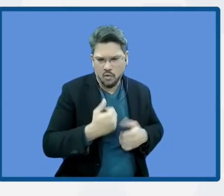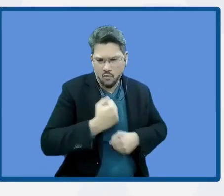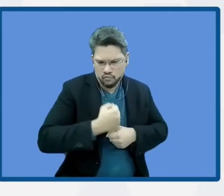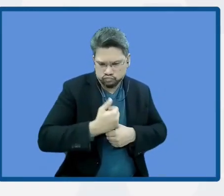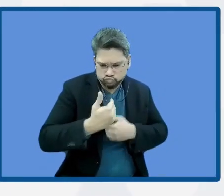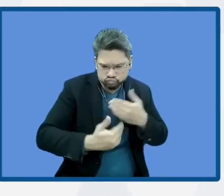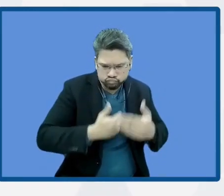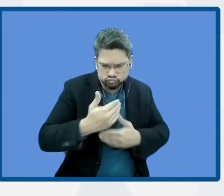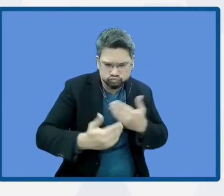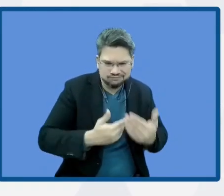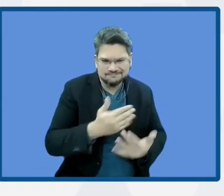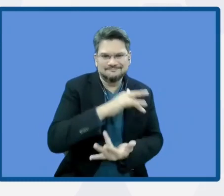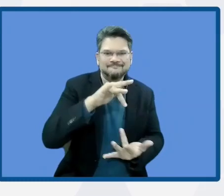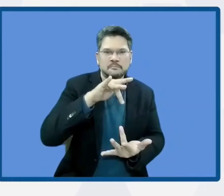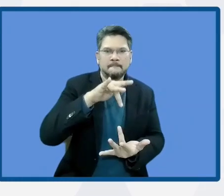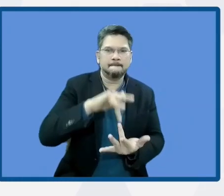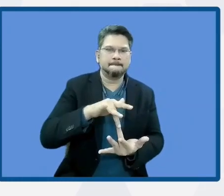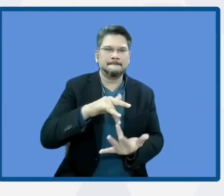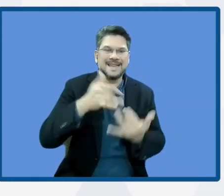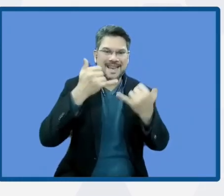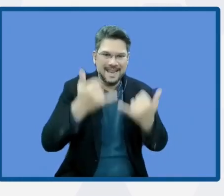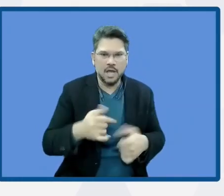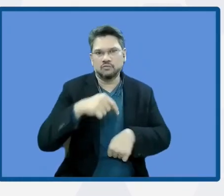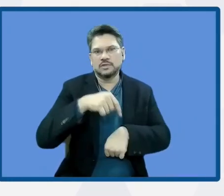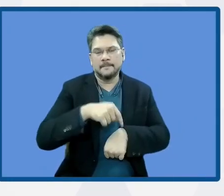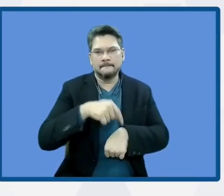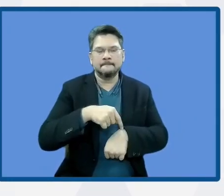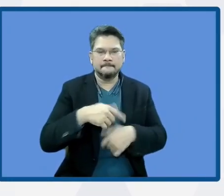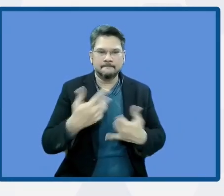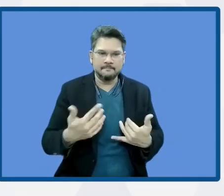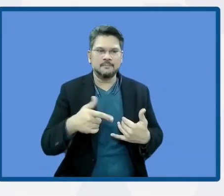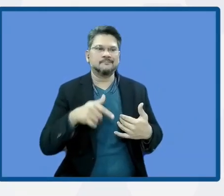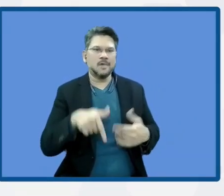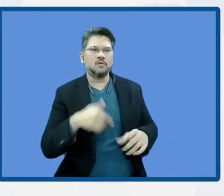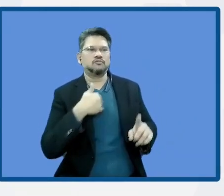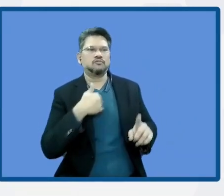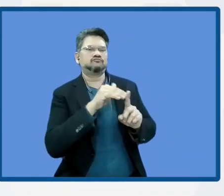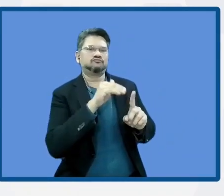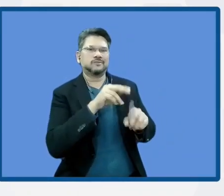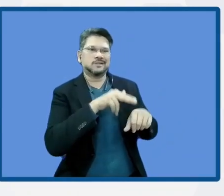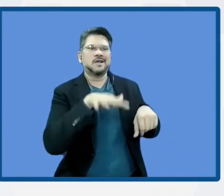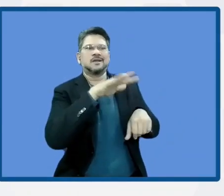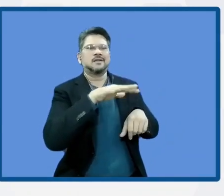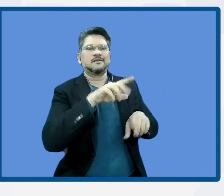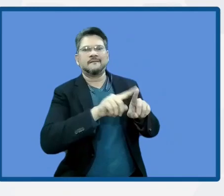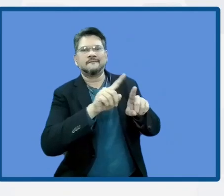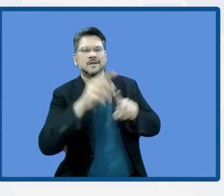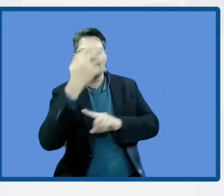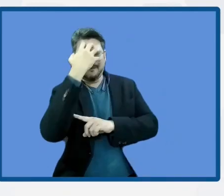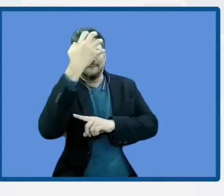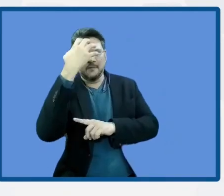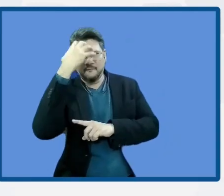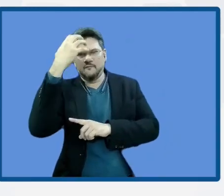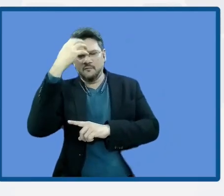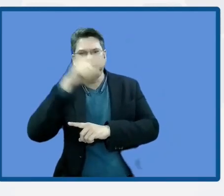governments to create those groups so they can include technicians or experts in these